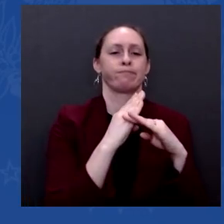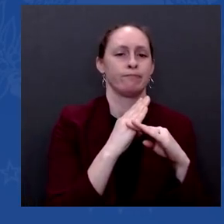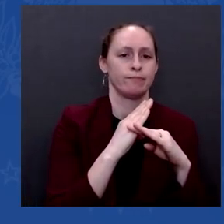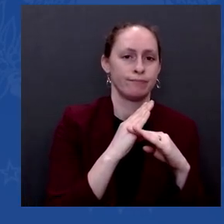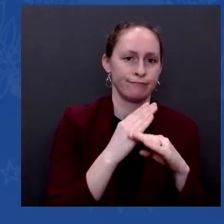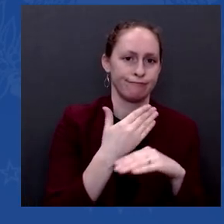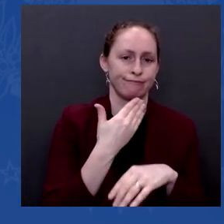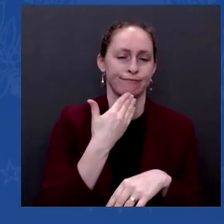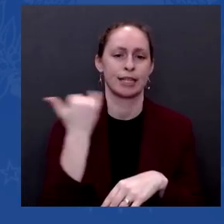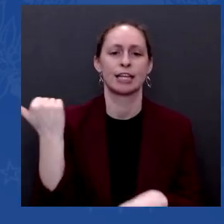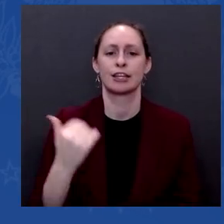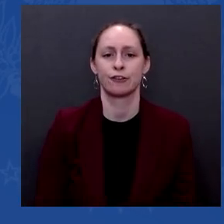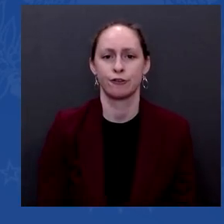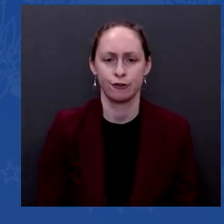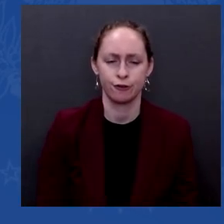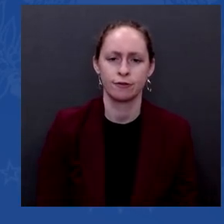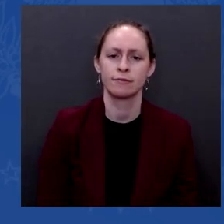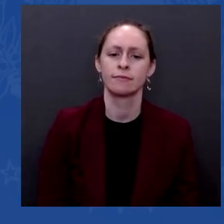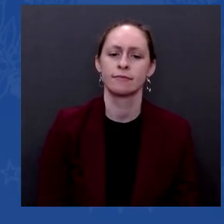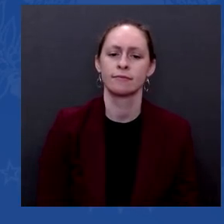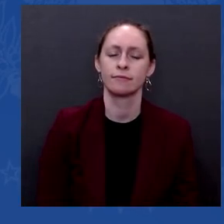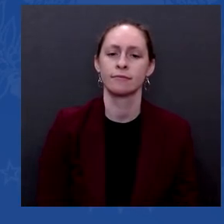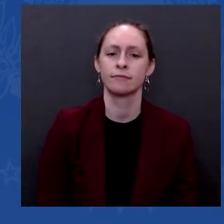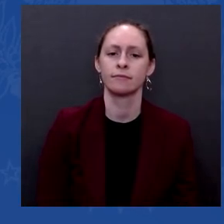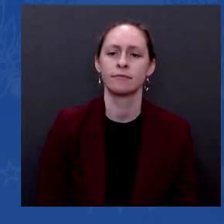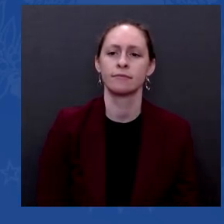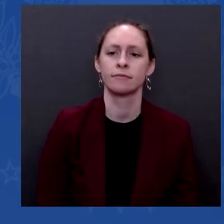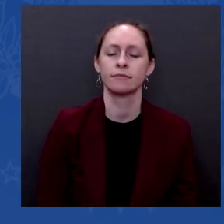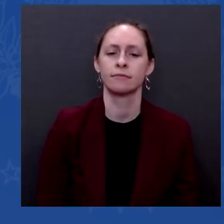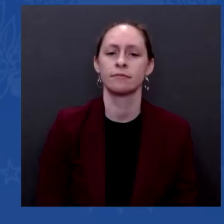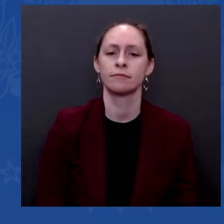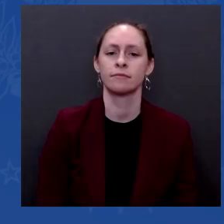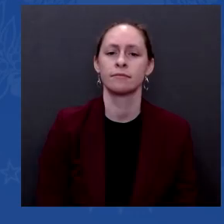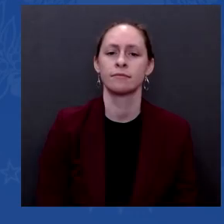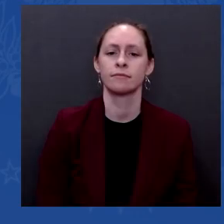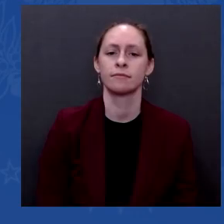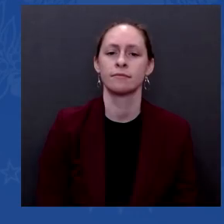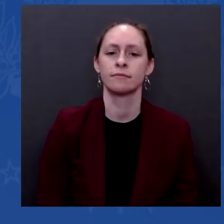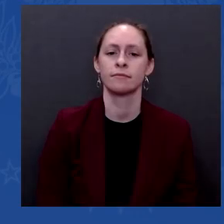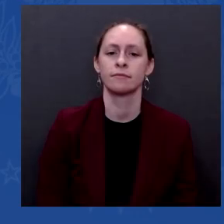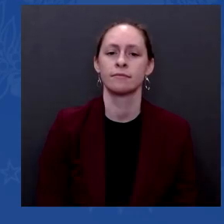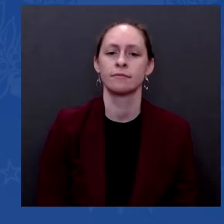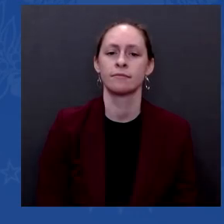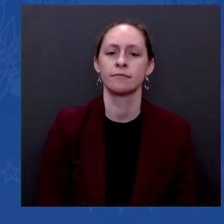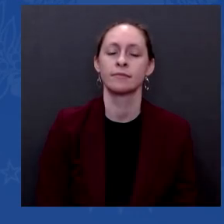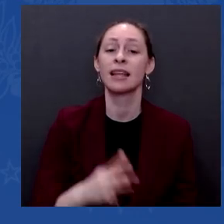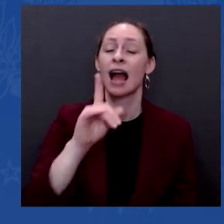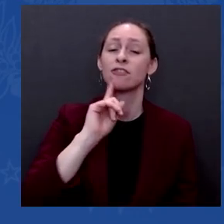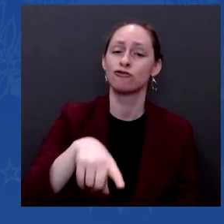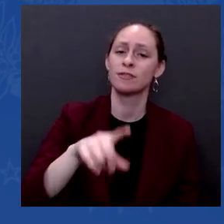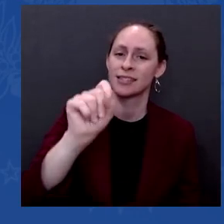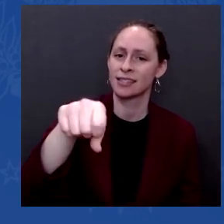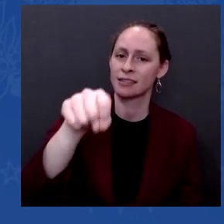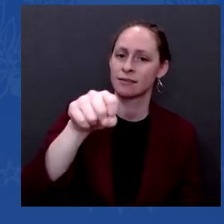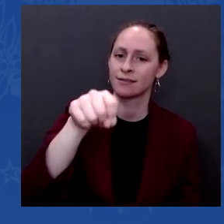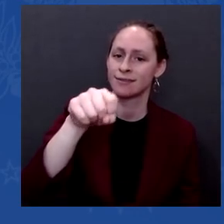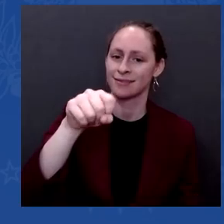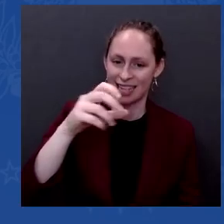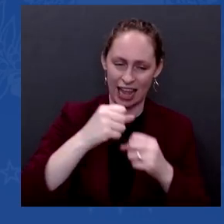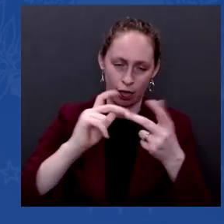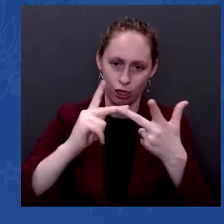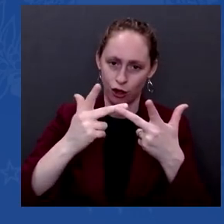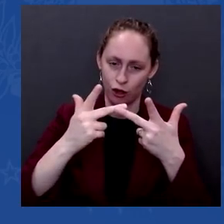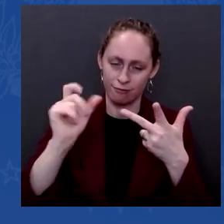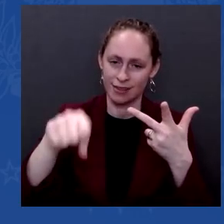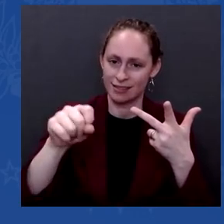I'm following what the — the answer is, yes. Get the booster shot. It's all part of the same thing. You're